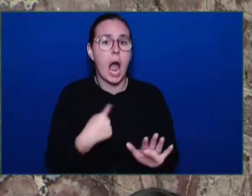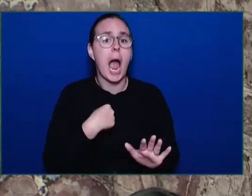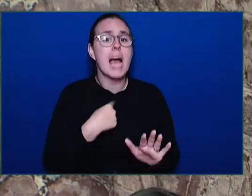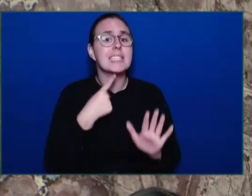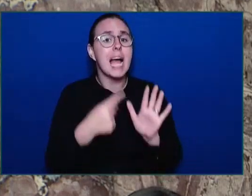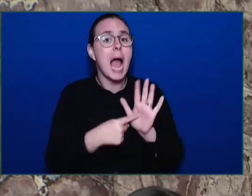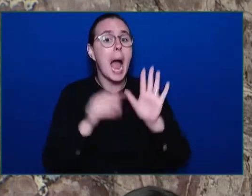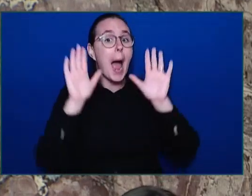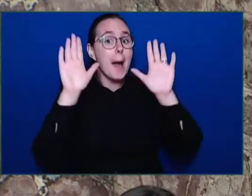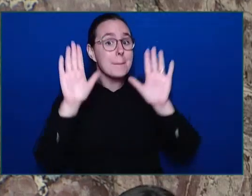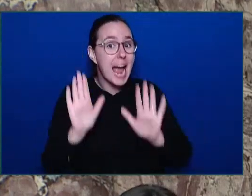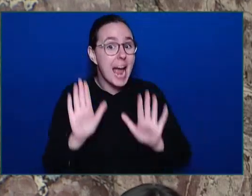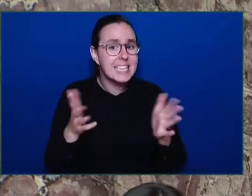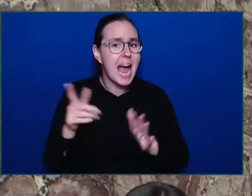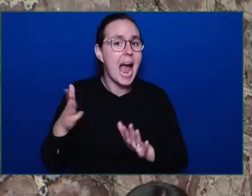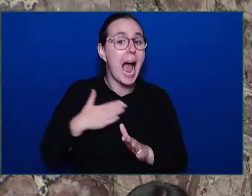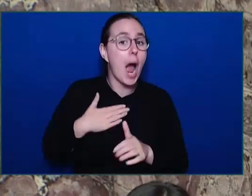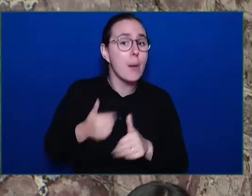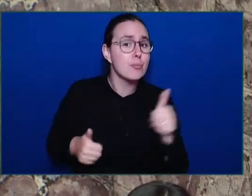amazing Premier.